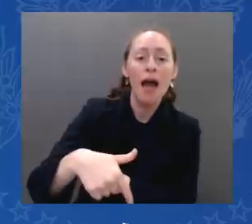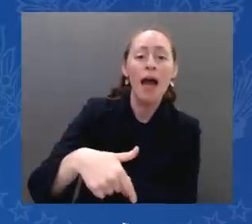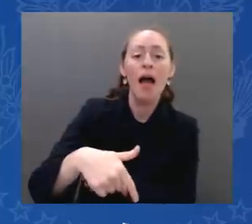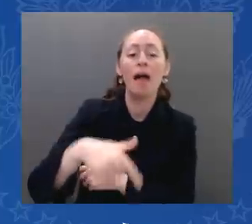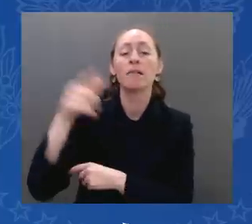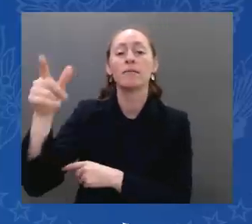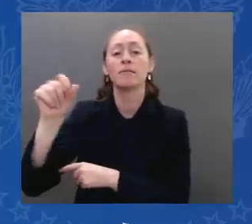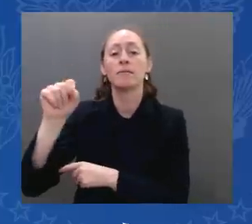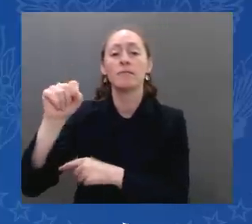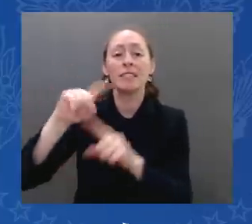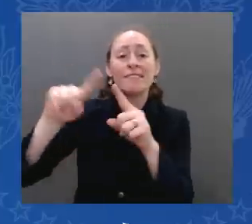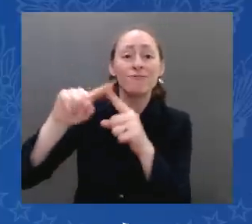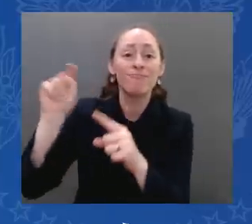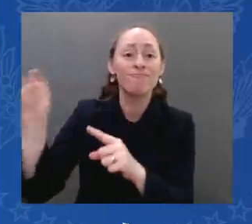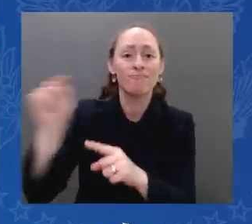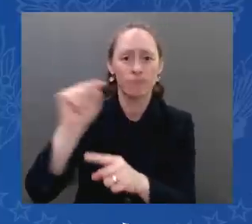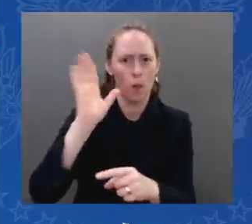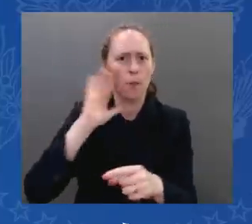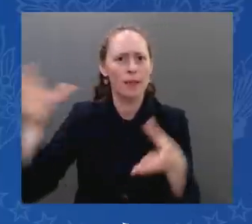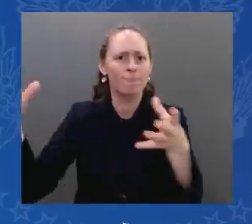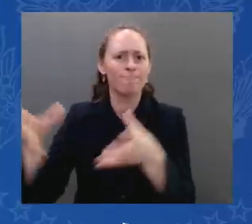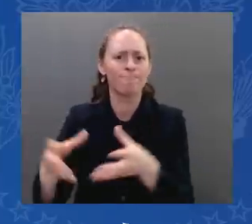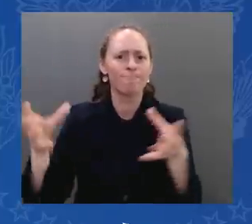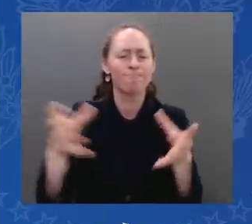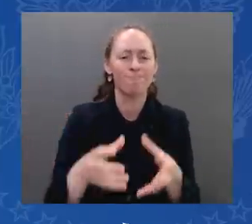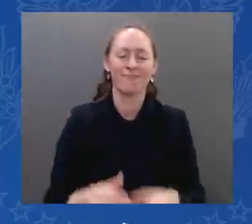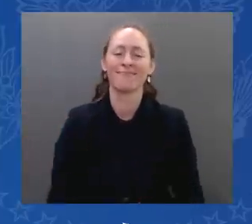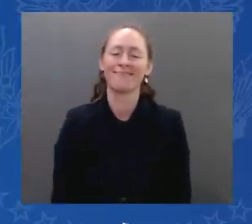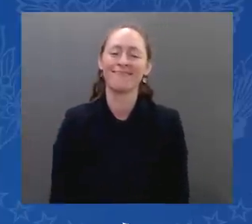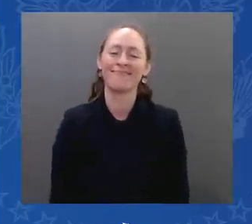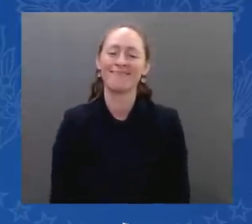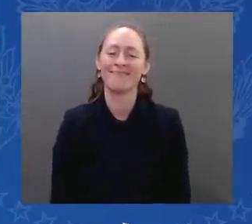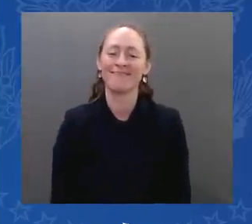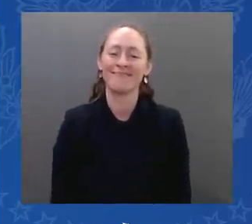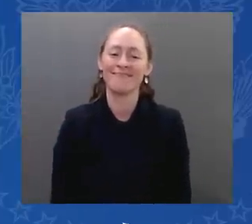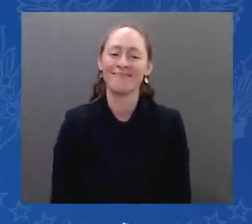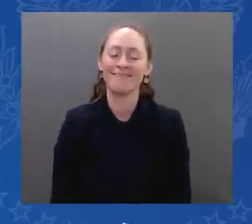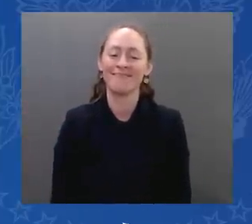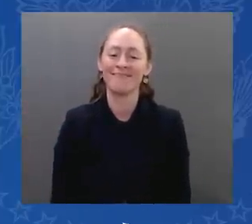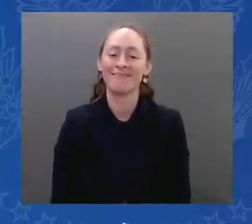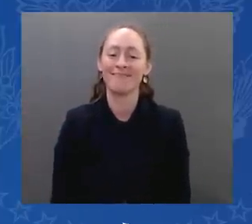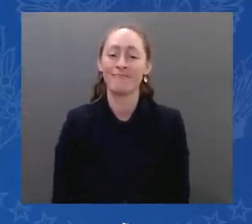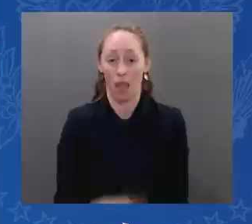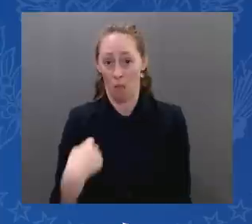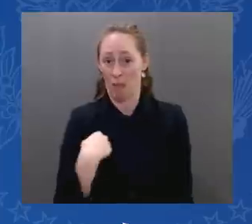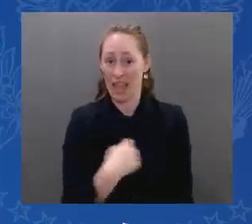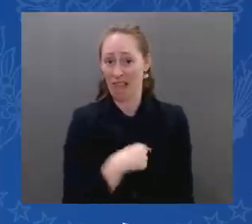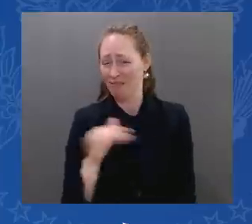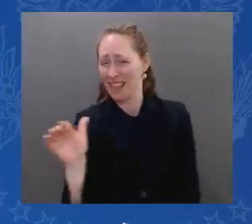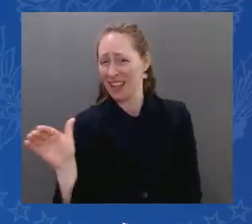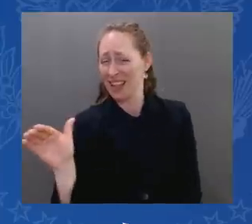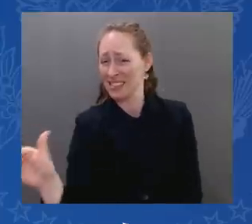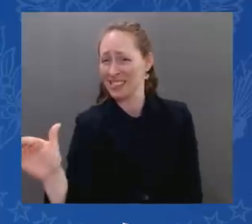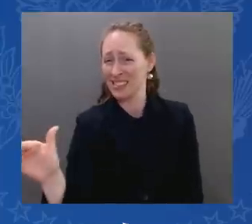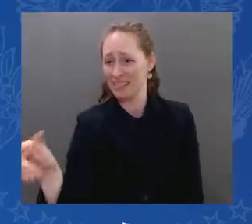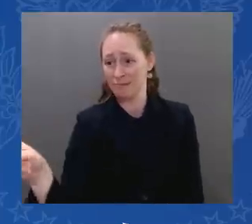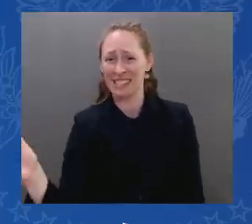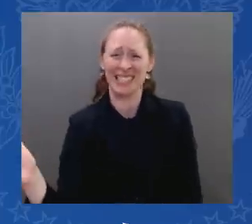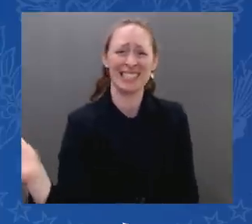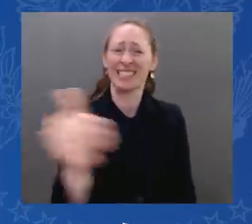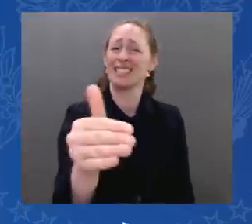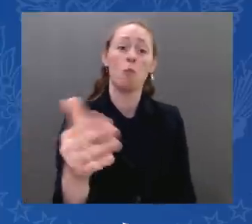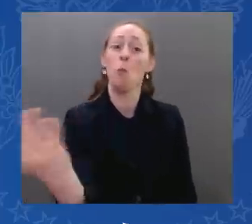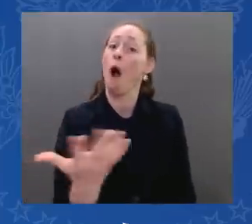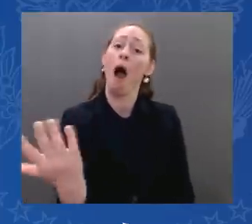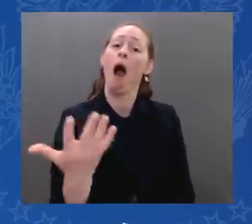outstretched for peace. We are ready to share our technology and experience, ready for our